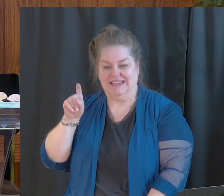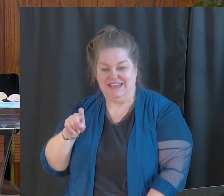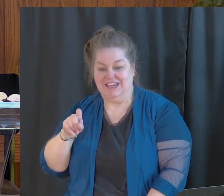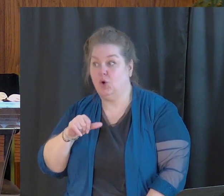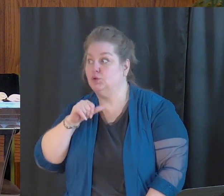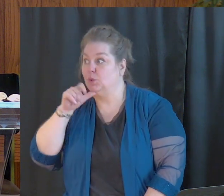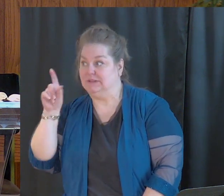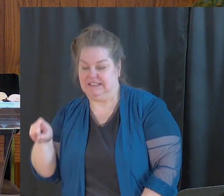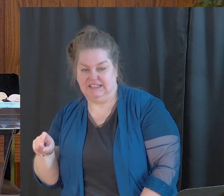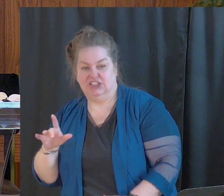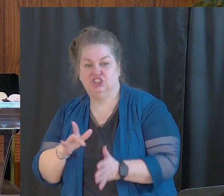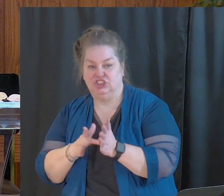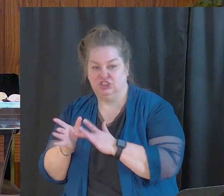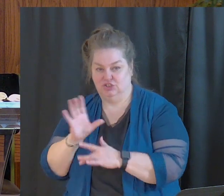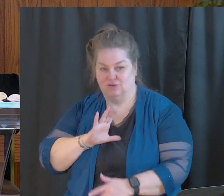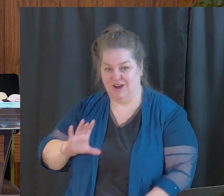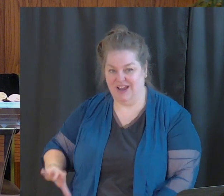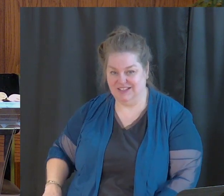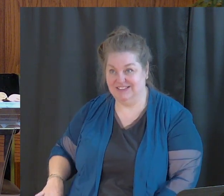because we do.